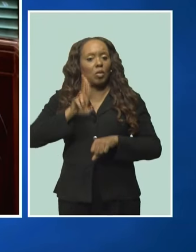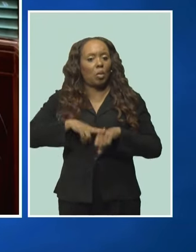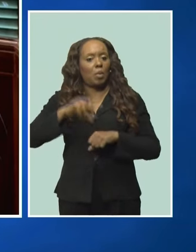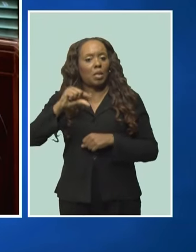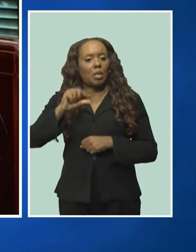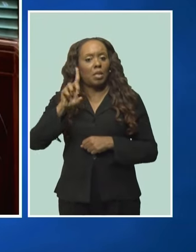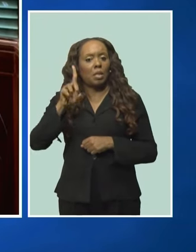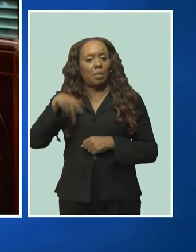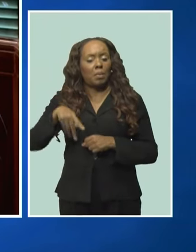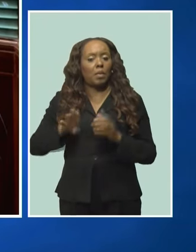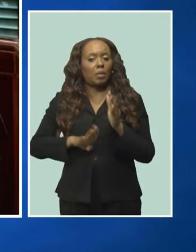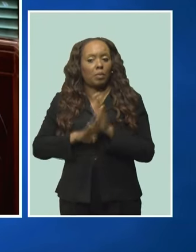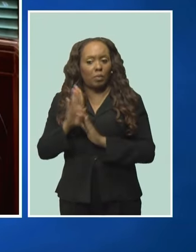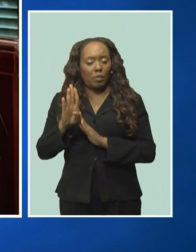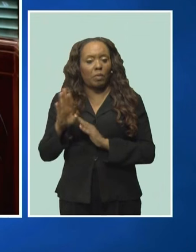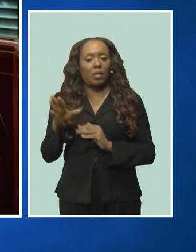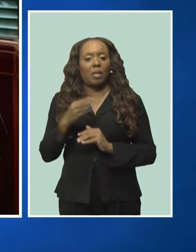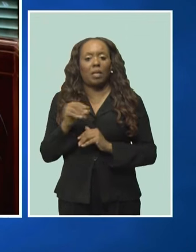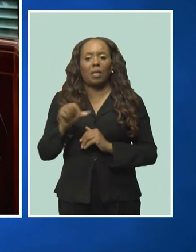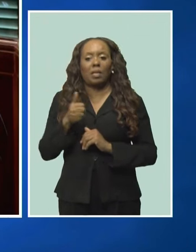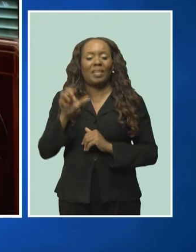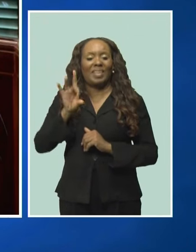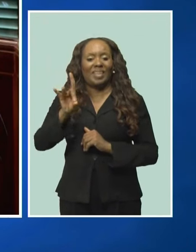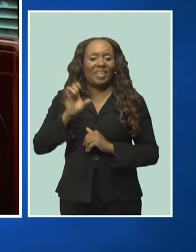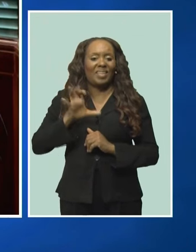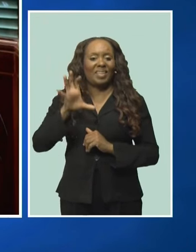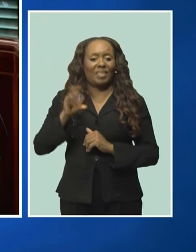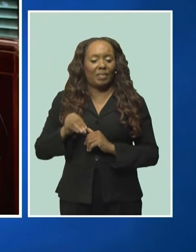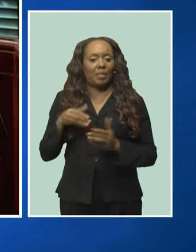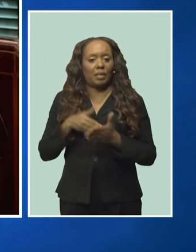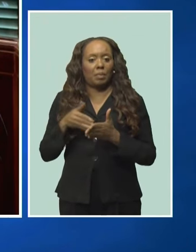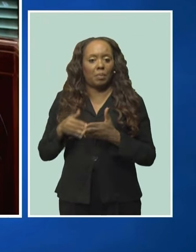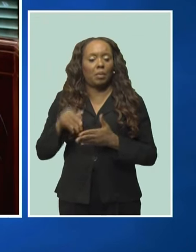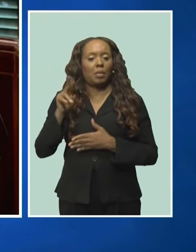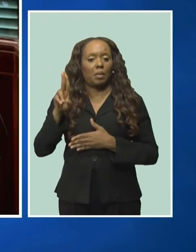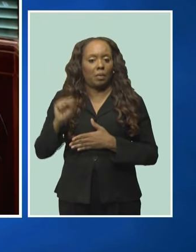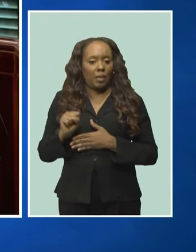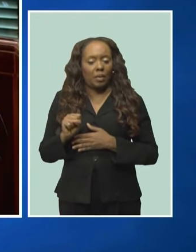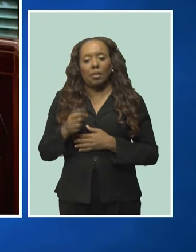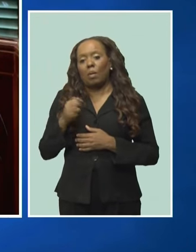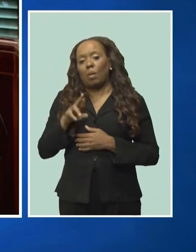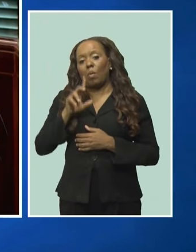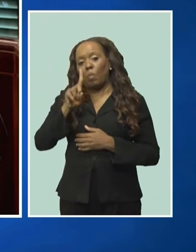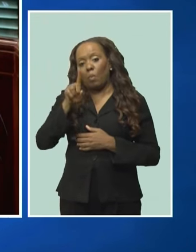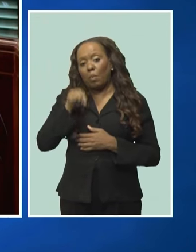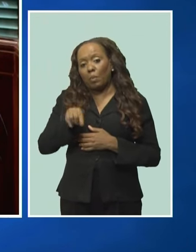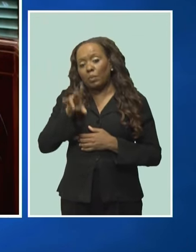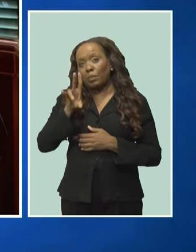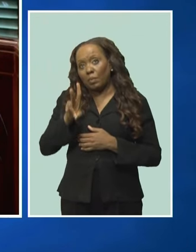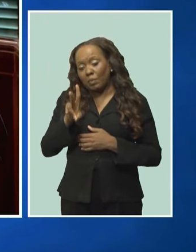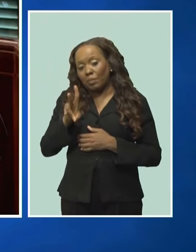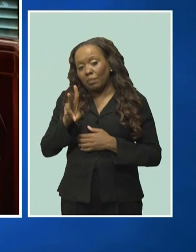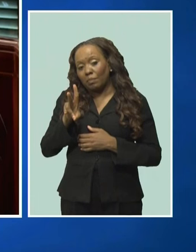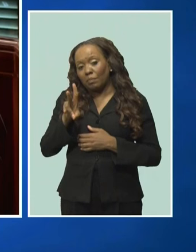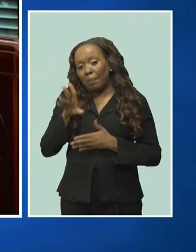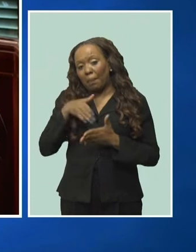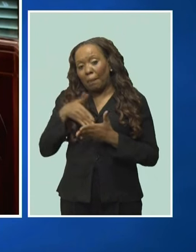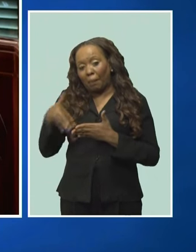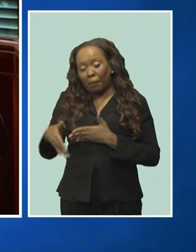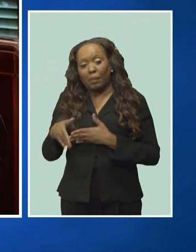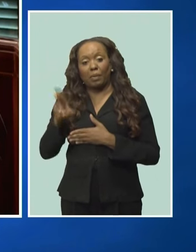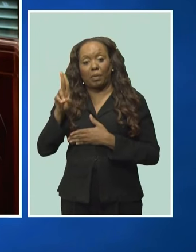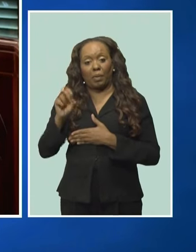and another 850 million U.S. or 1.7 billion Barbados generated through